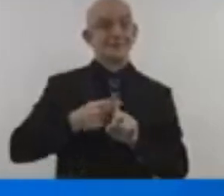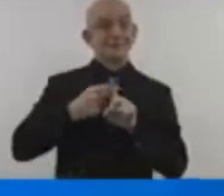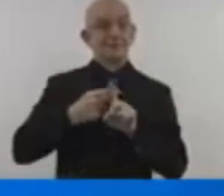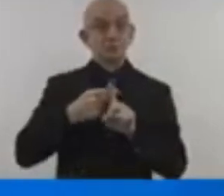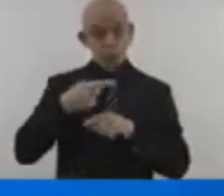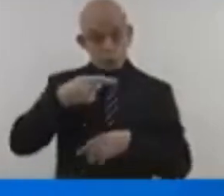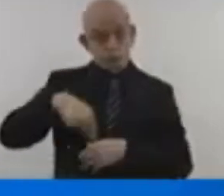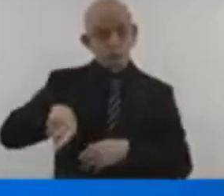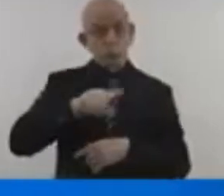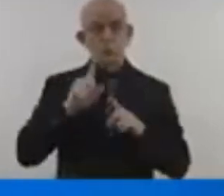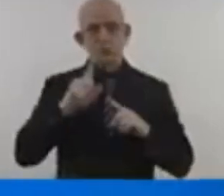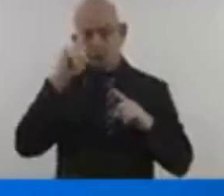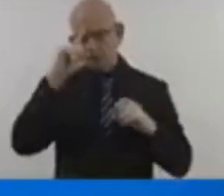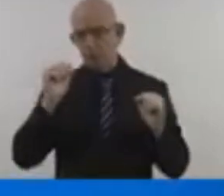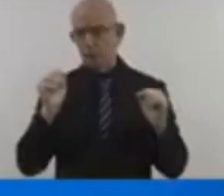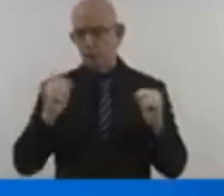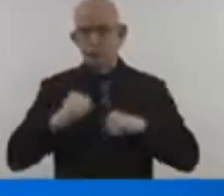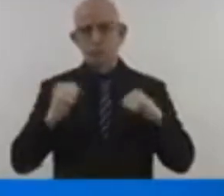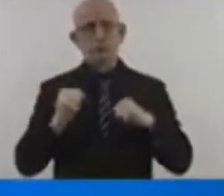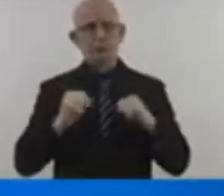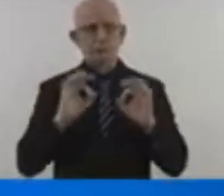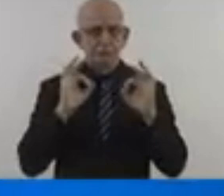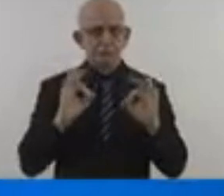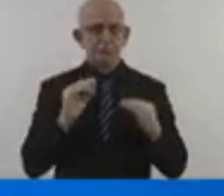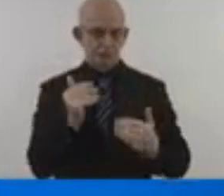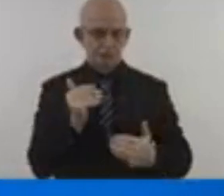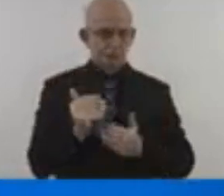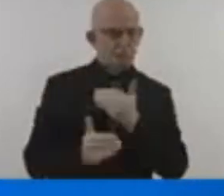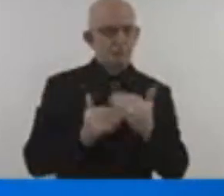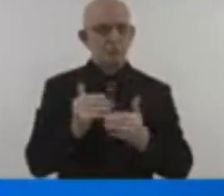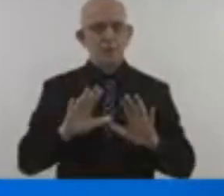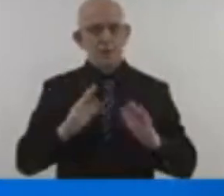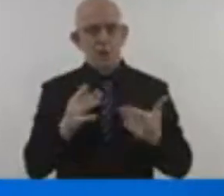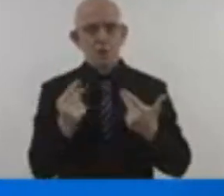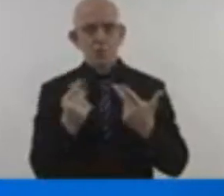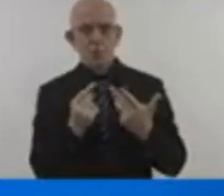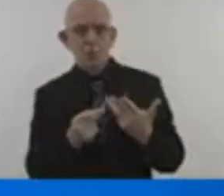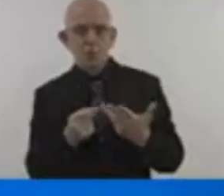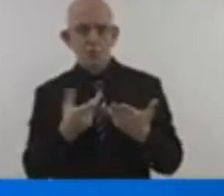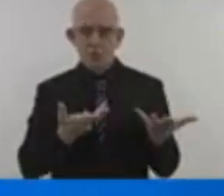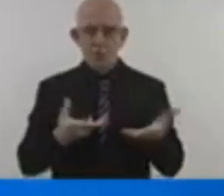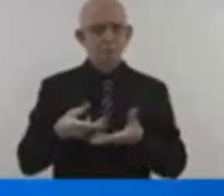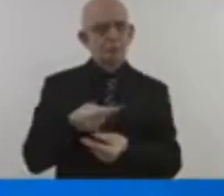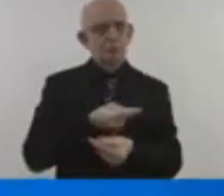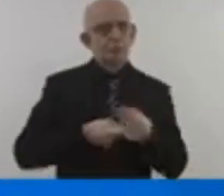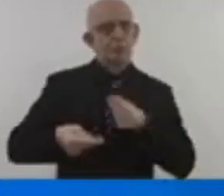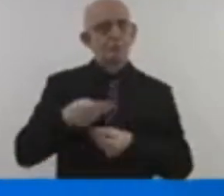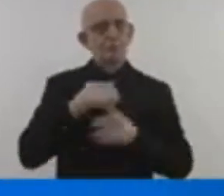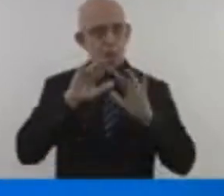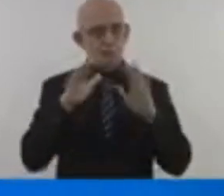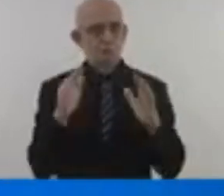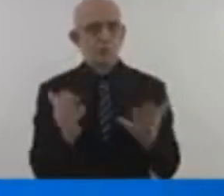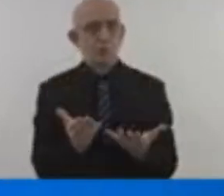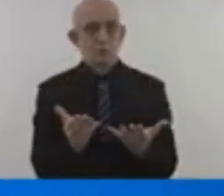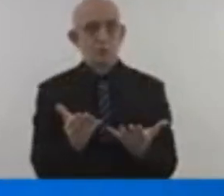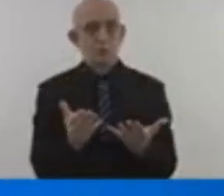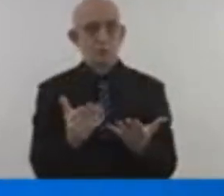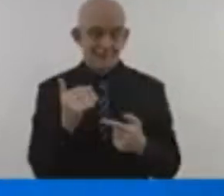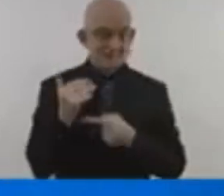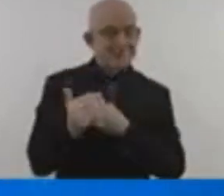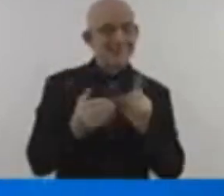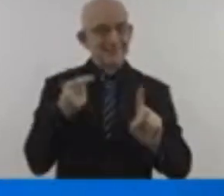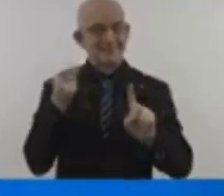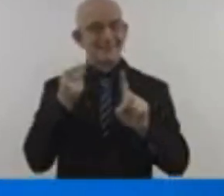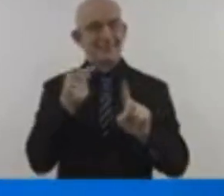double energy efficiency and alt-deforestation by 2030. To slash global fossil fuel